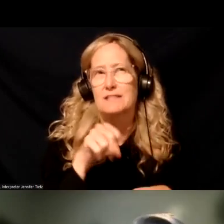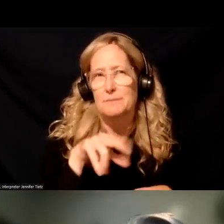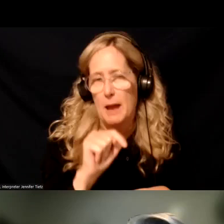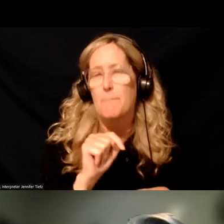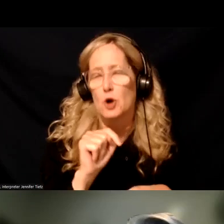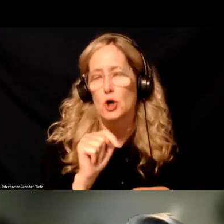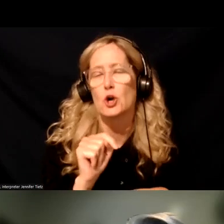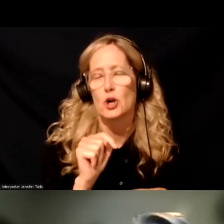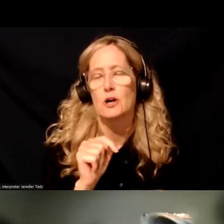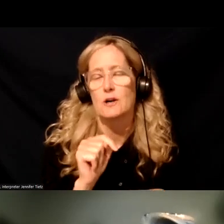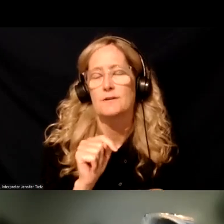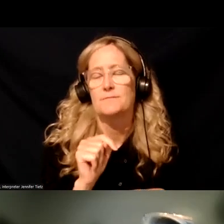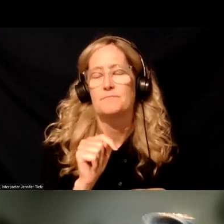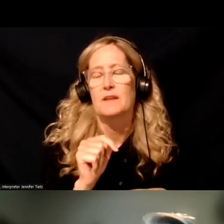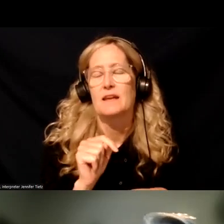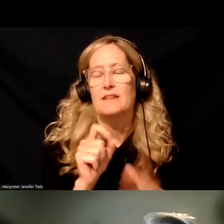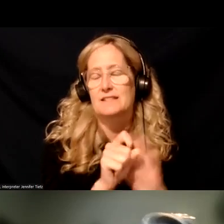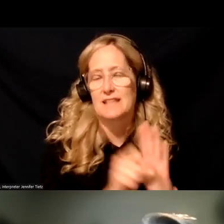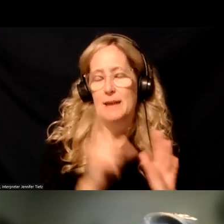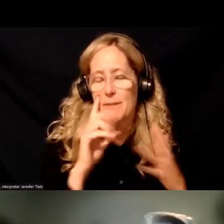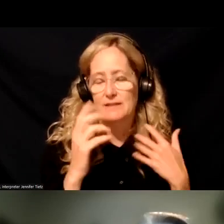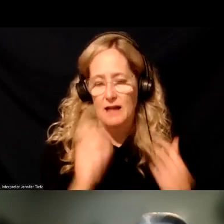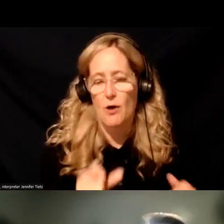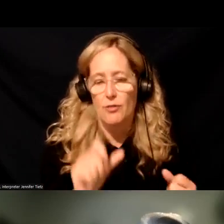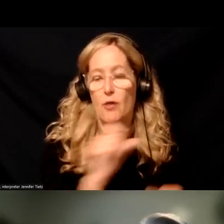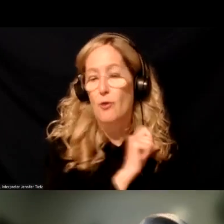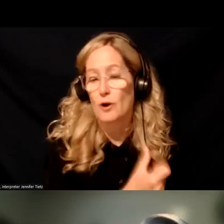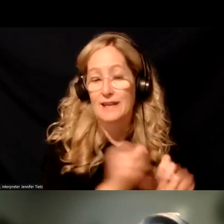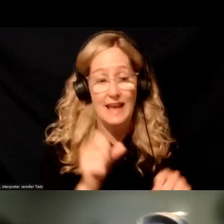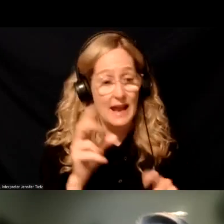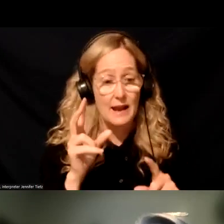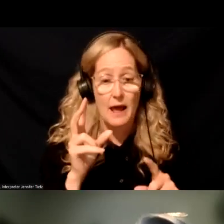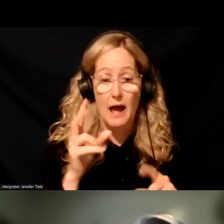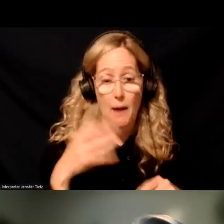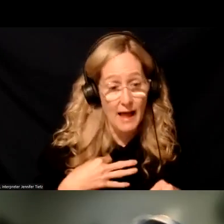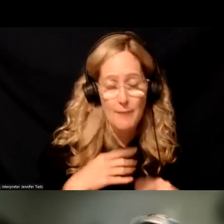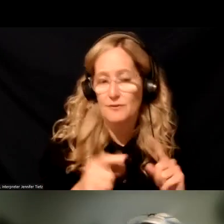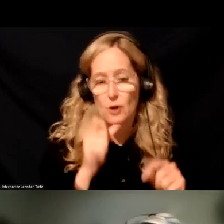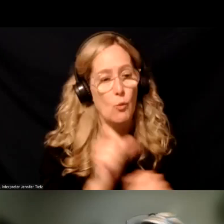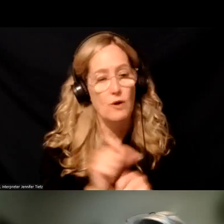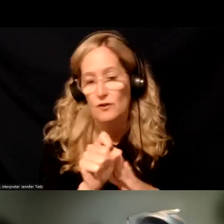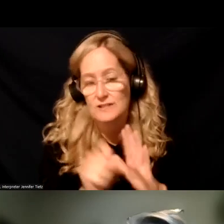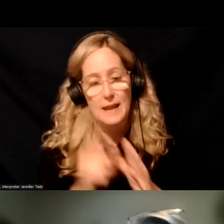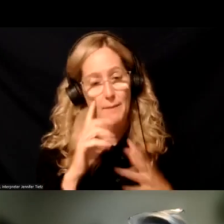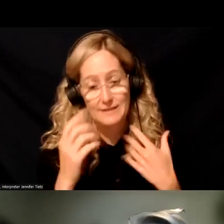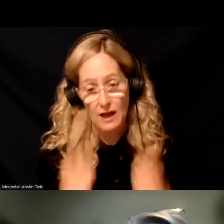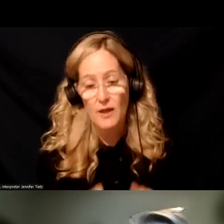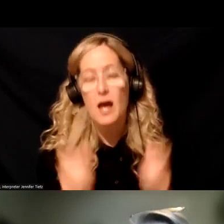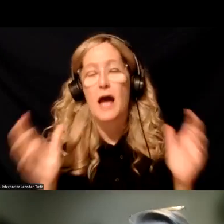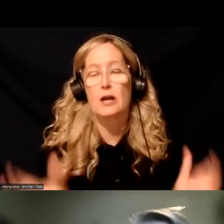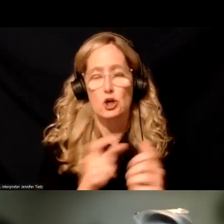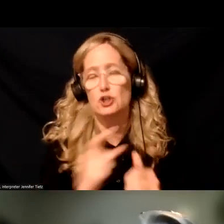Um, the state mental health authority can apply for those, but if you don't work for a state mental health authority, I would, uh, encourage you to